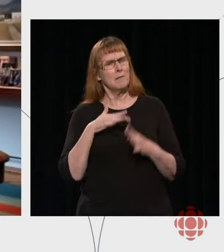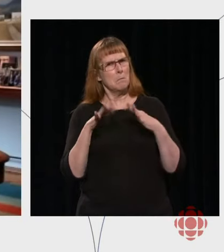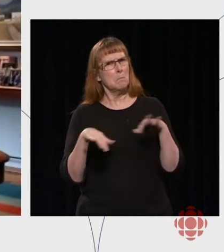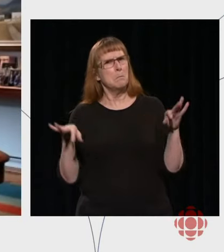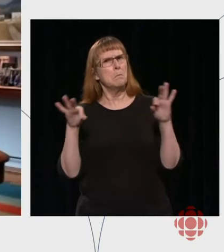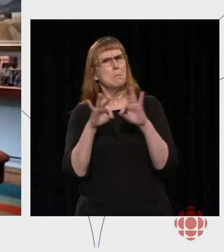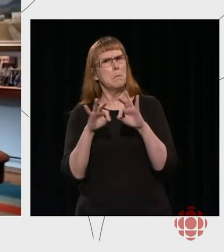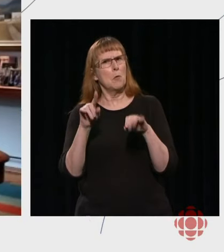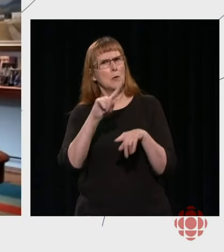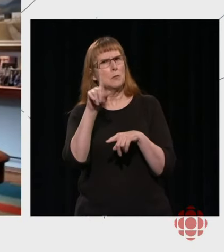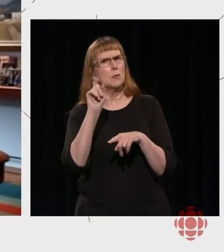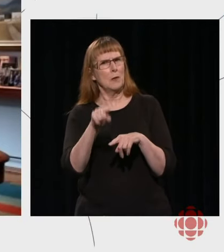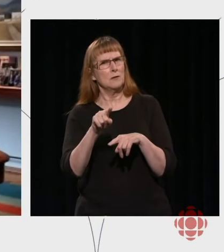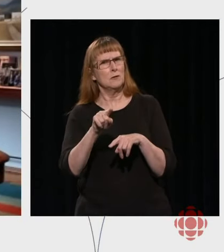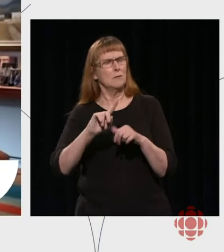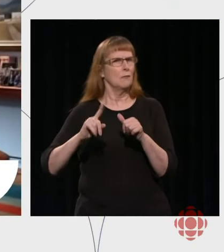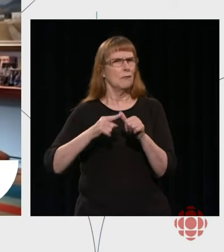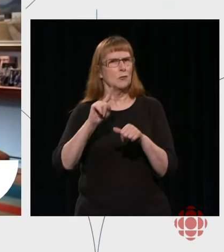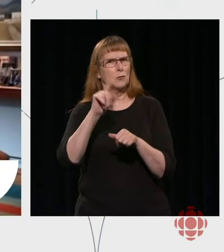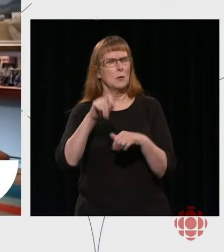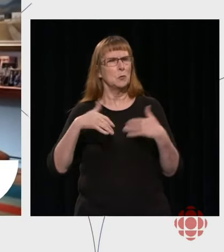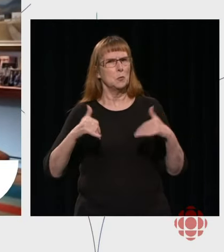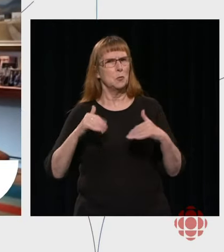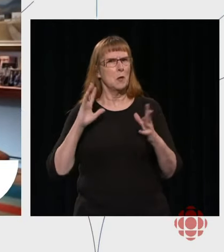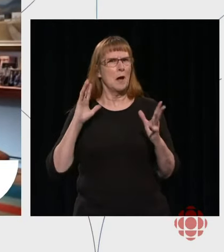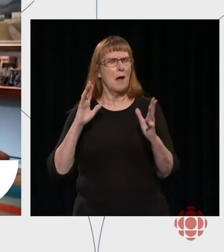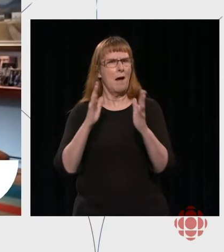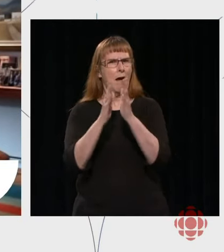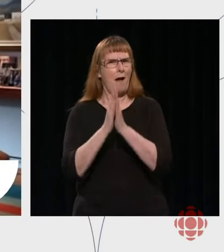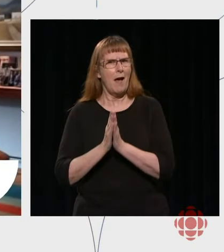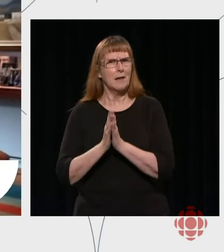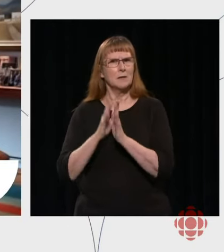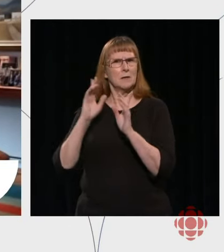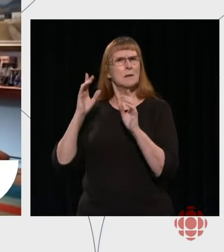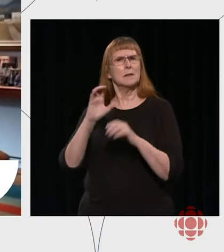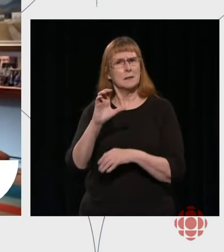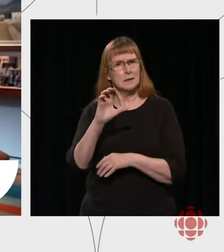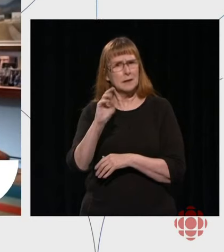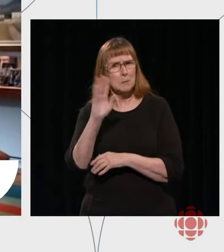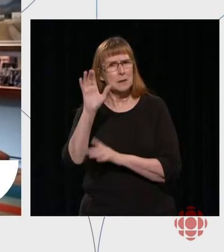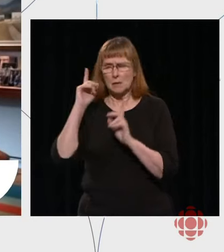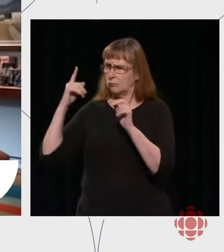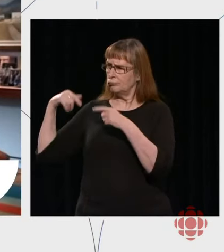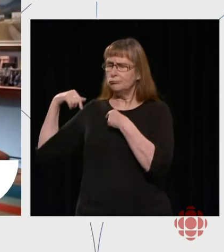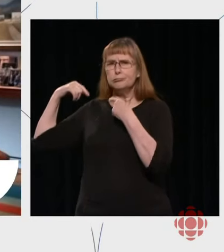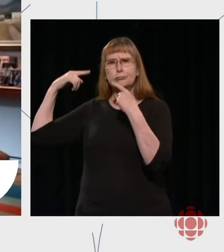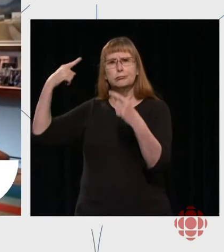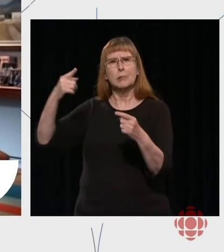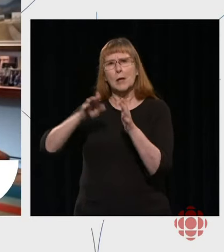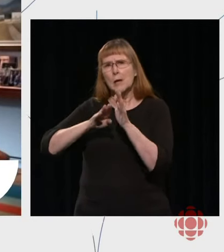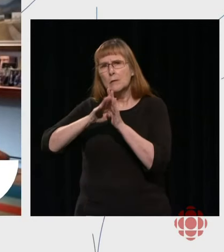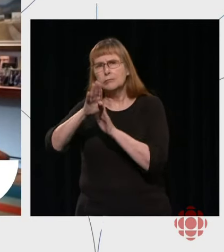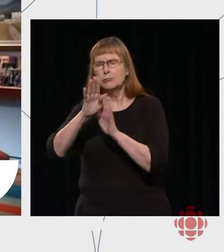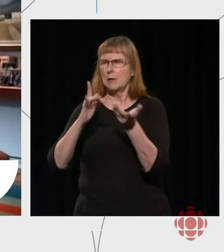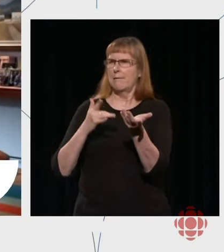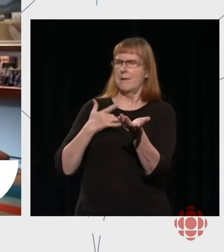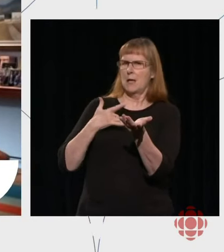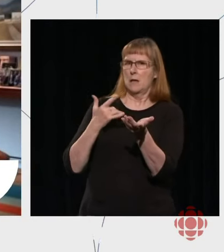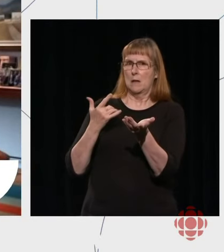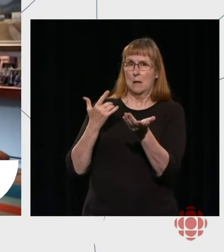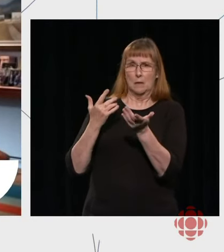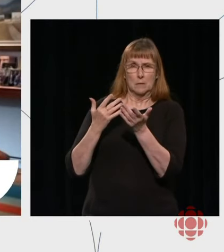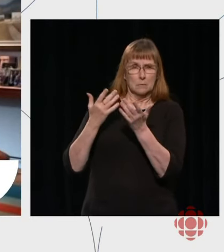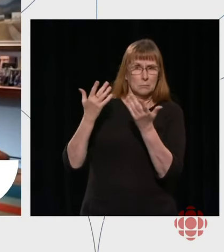to begin our discussion. Because I think every generation of Canadians has to determine for itself